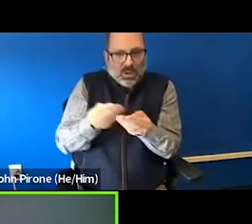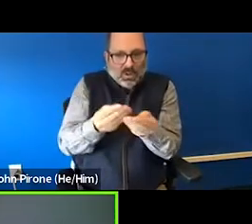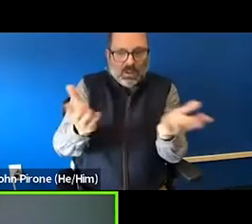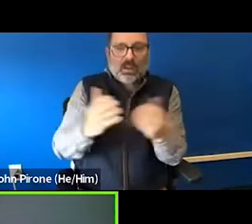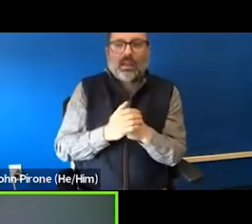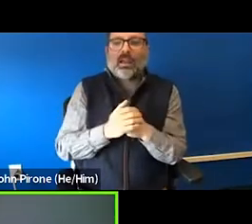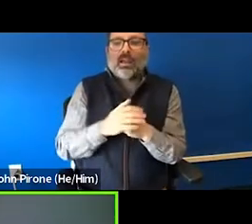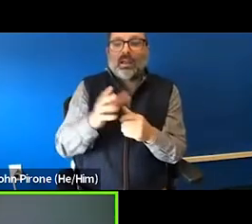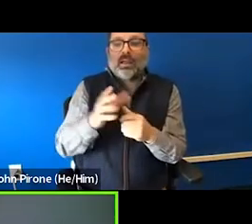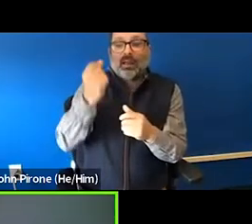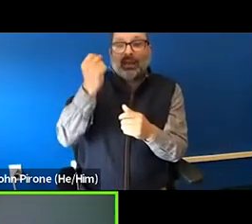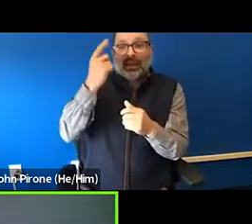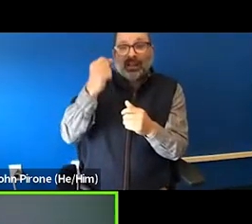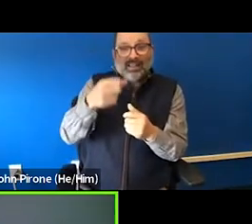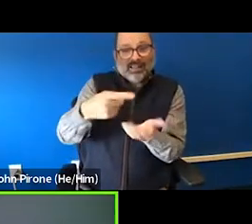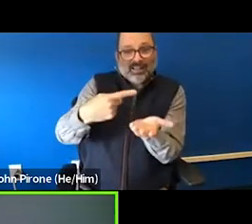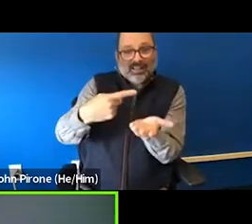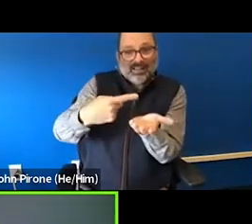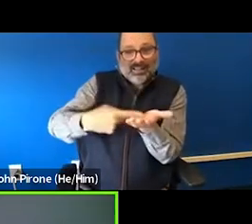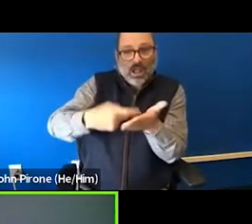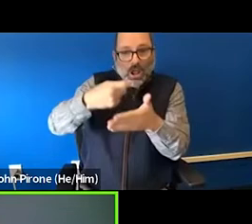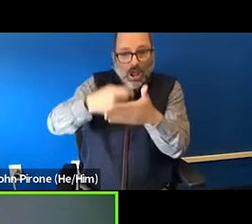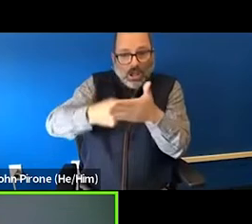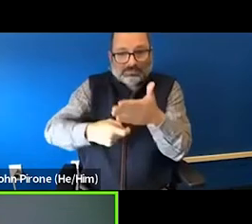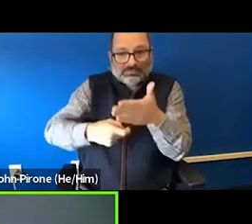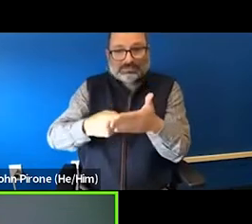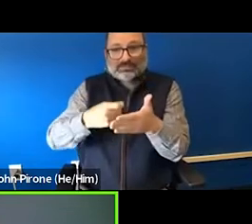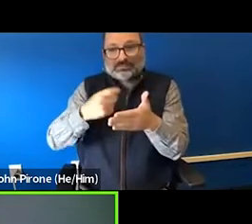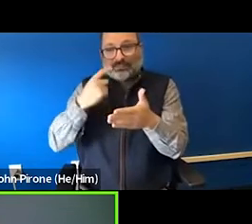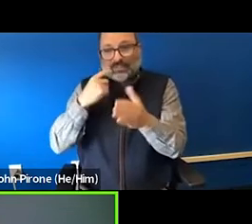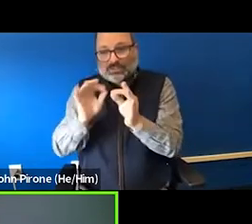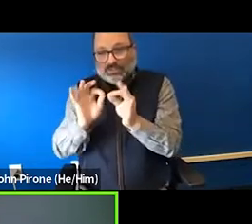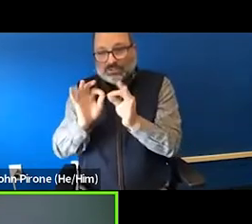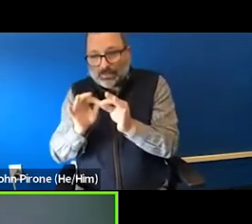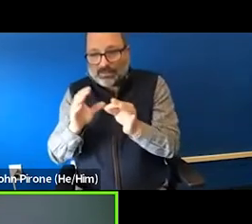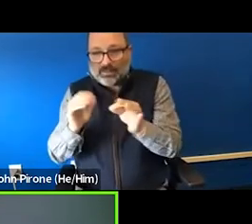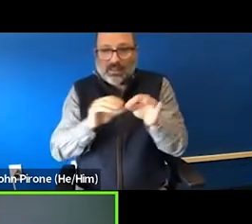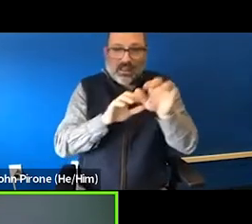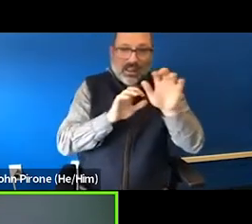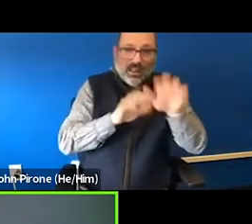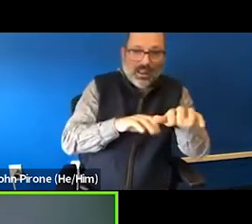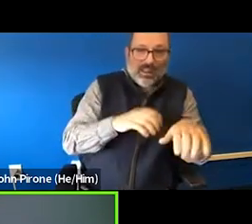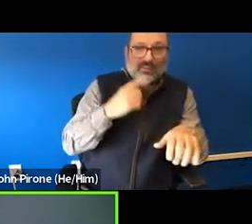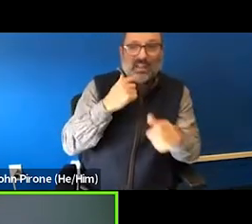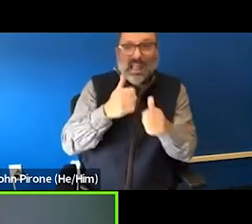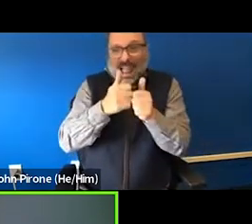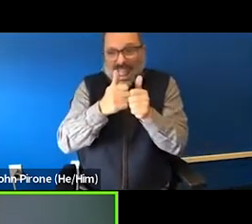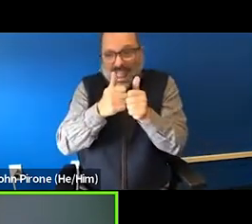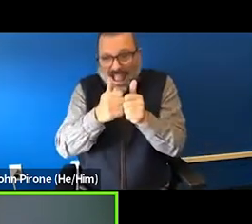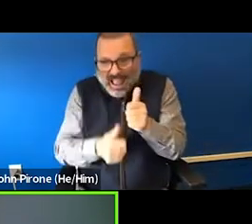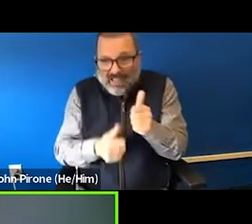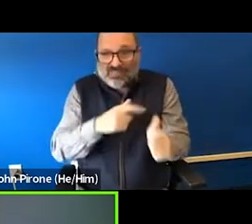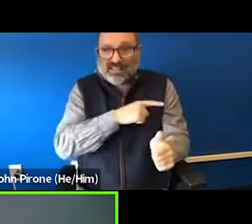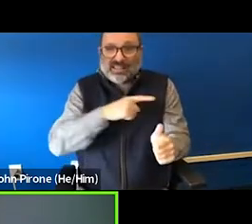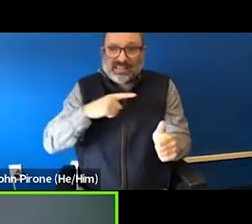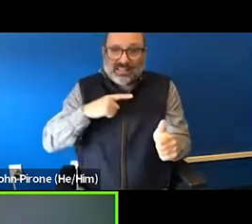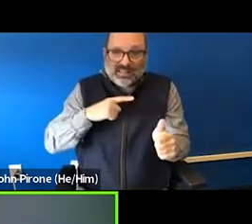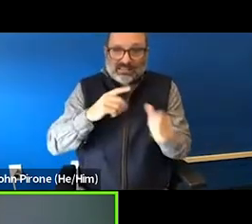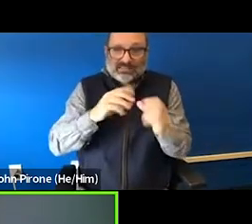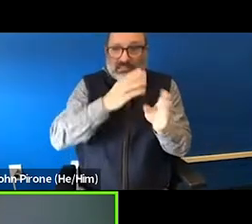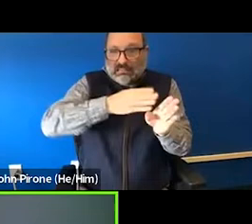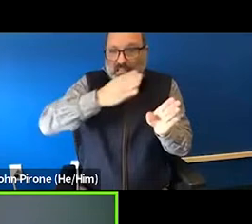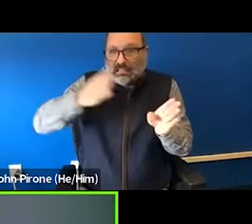and then distributed. And the discussion of the cost of interpreters and CART